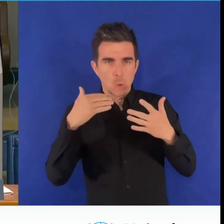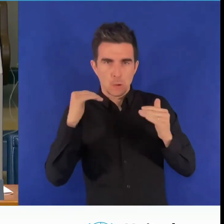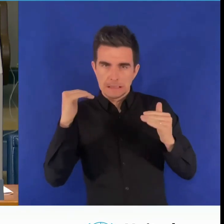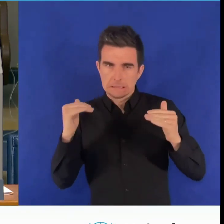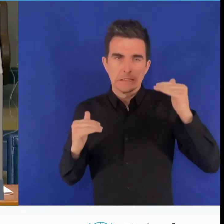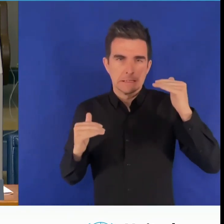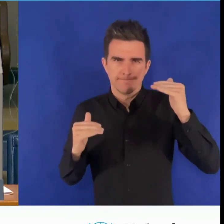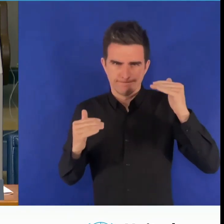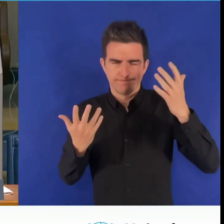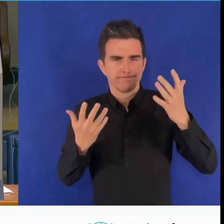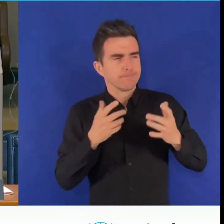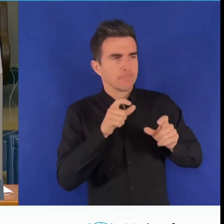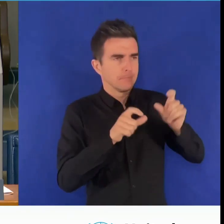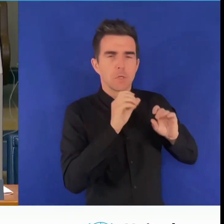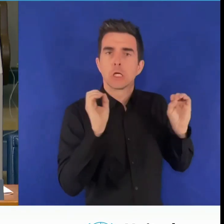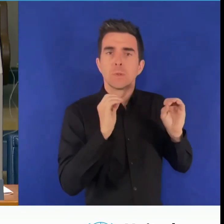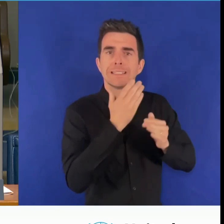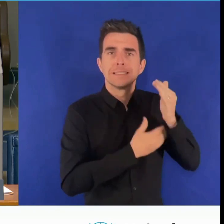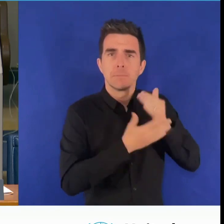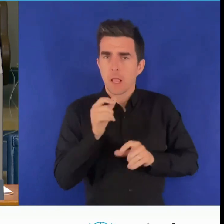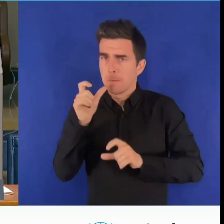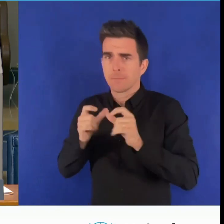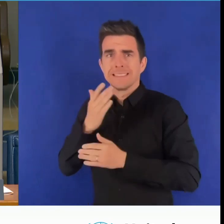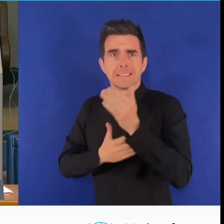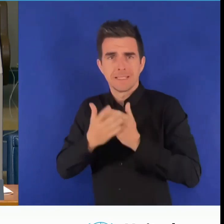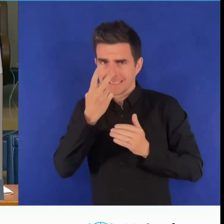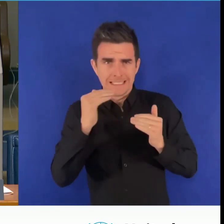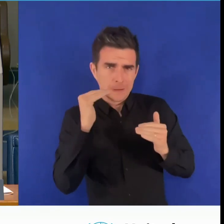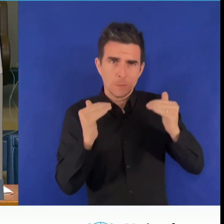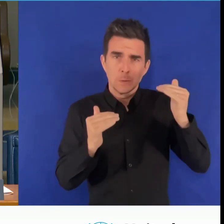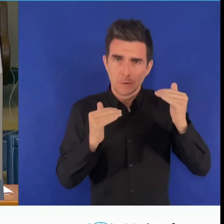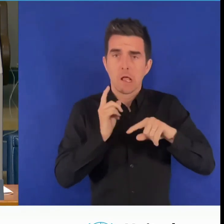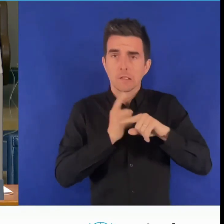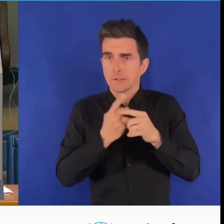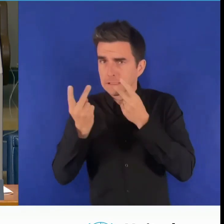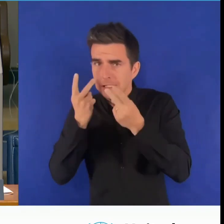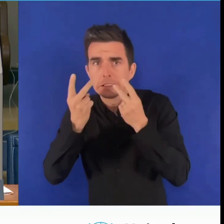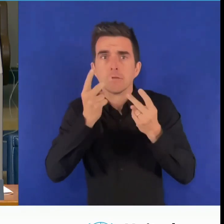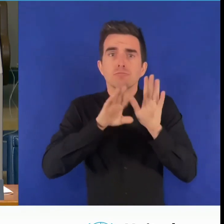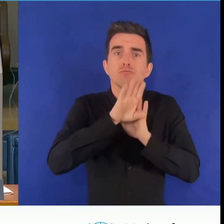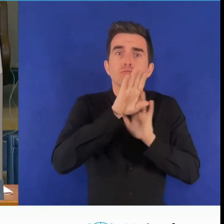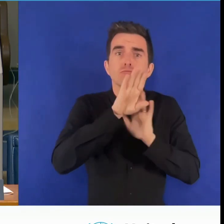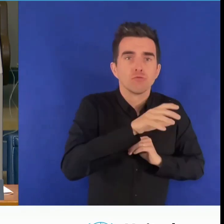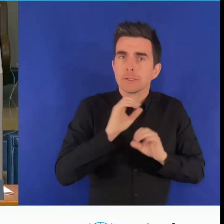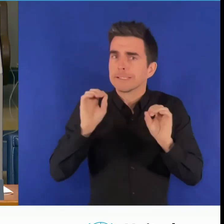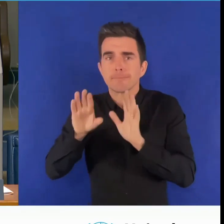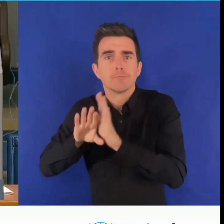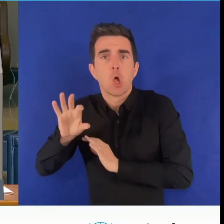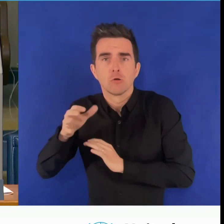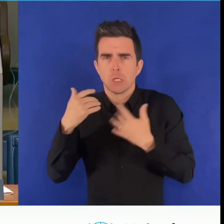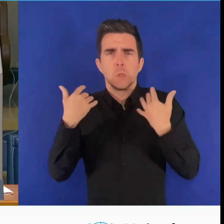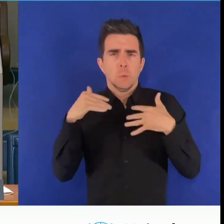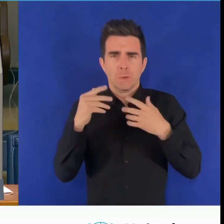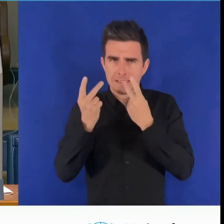persons with disabilities have lower access to technology. Technology is not always accessible to them, and they do not always have